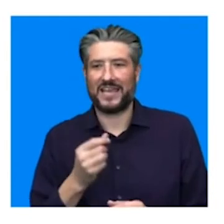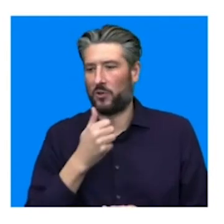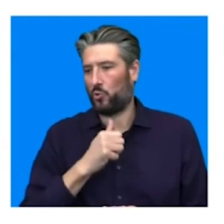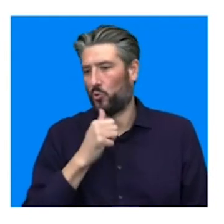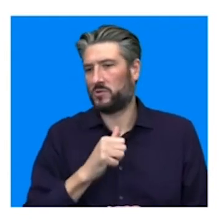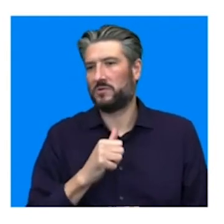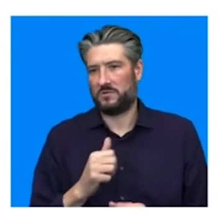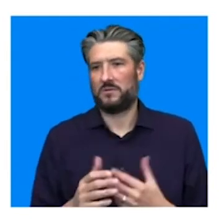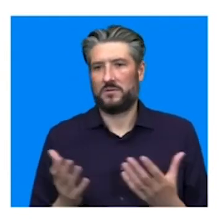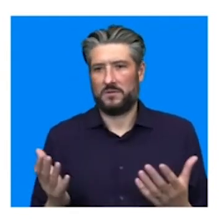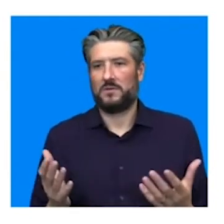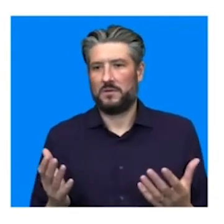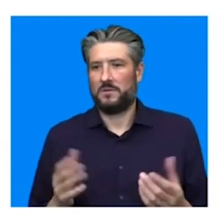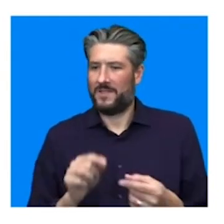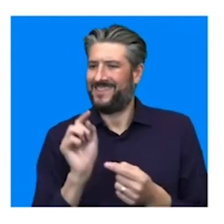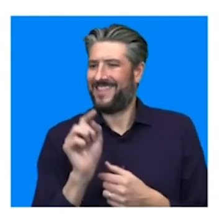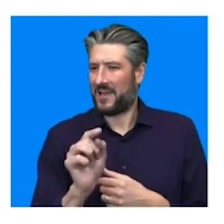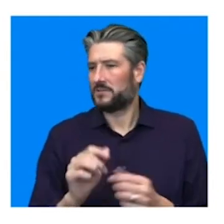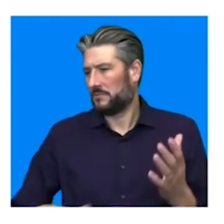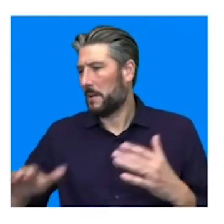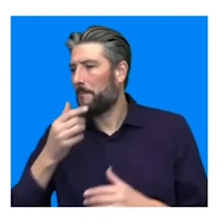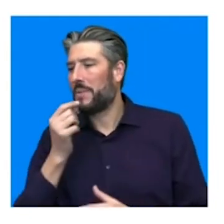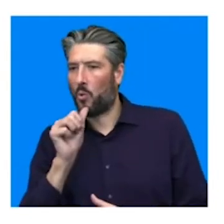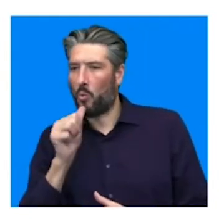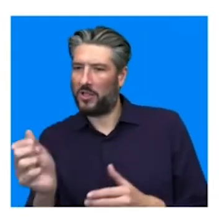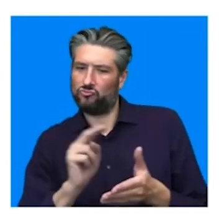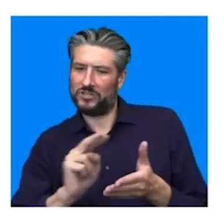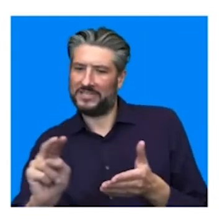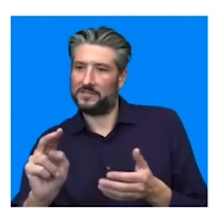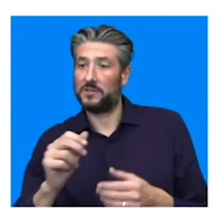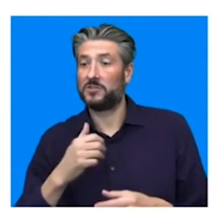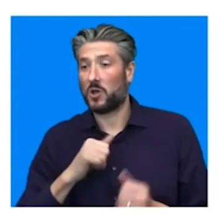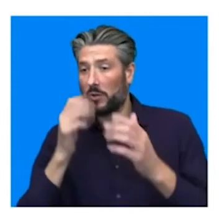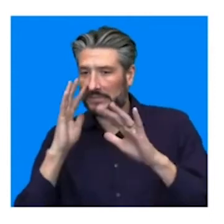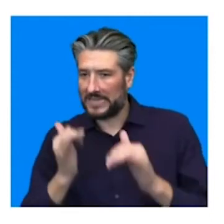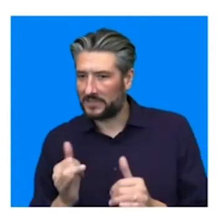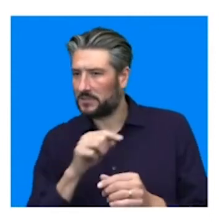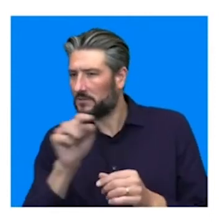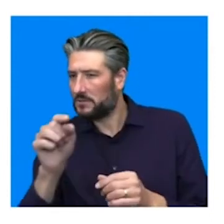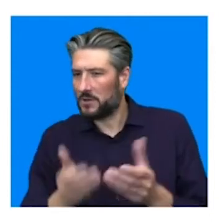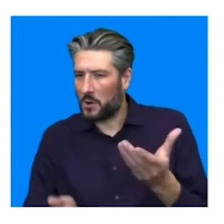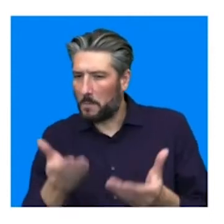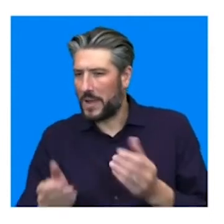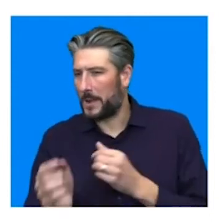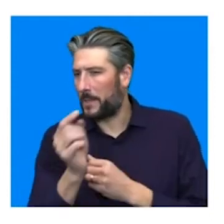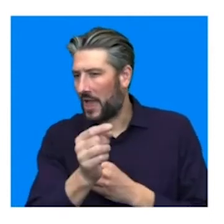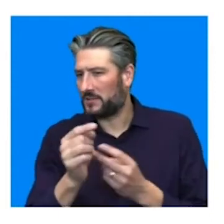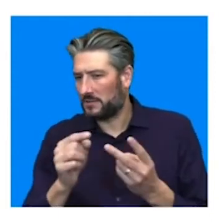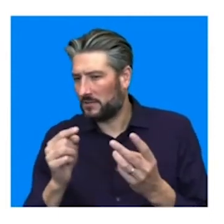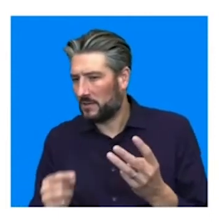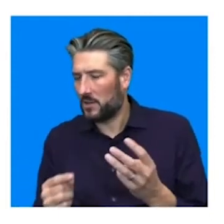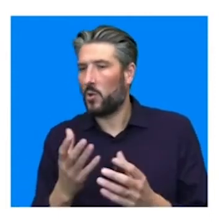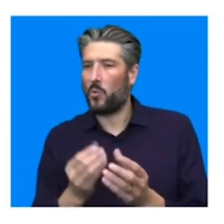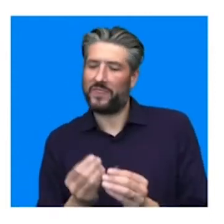And that is really what people are reading, you know, so you're testing it against that. And let's say you have maybe two or three design candidates,